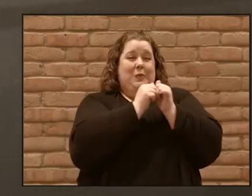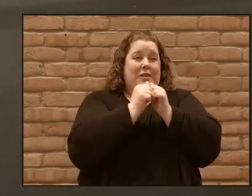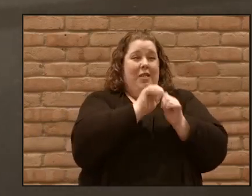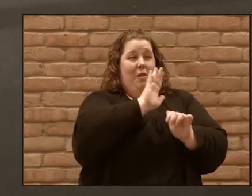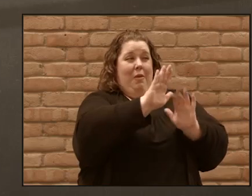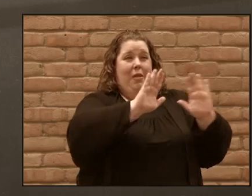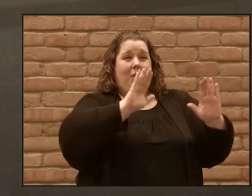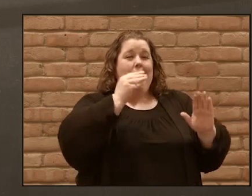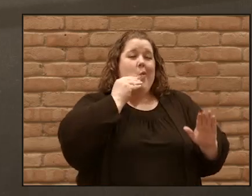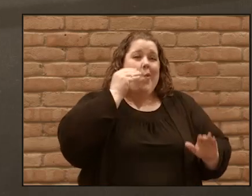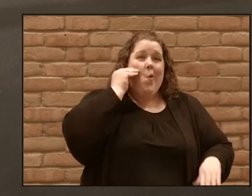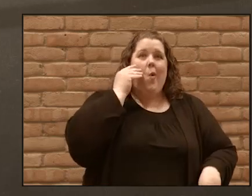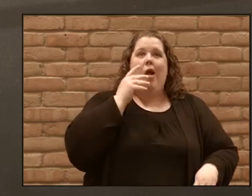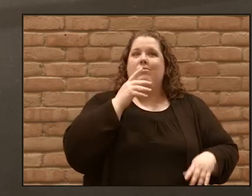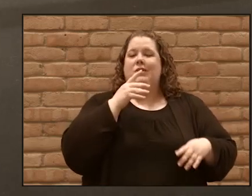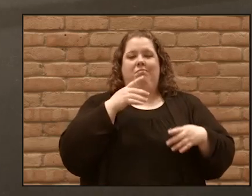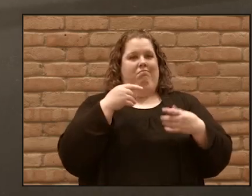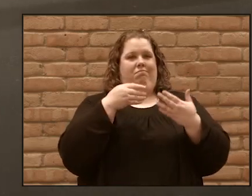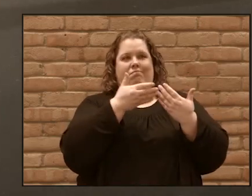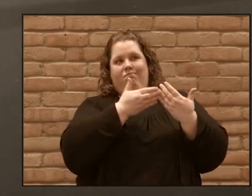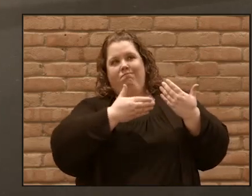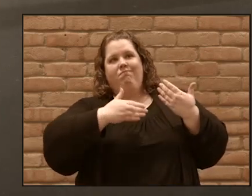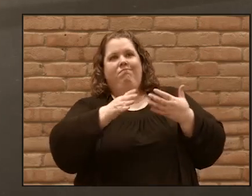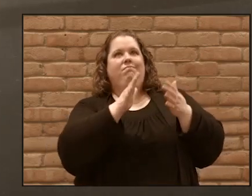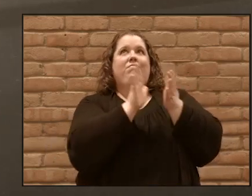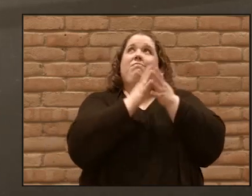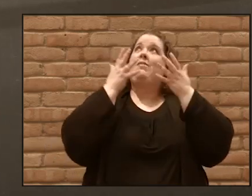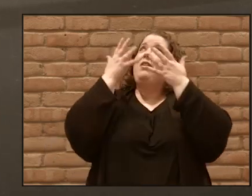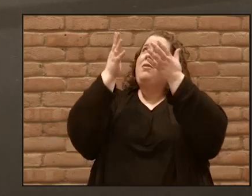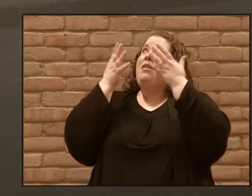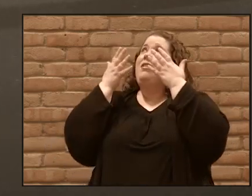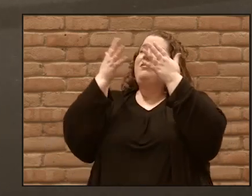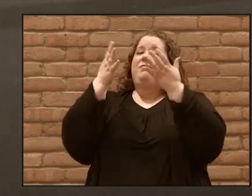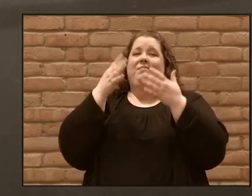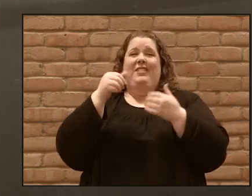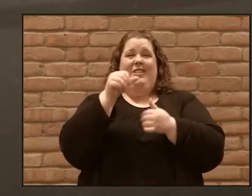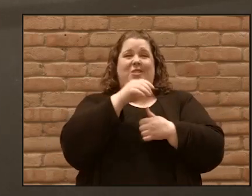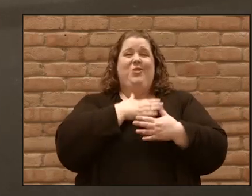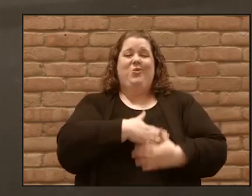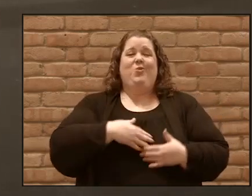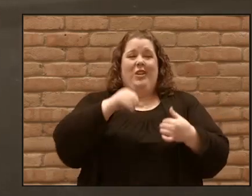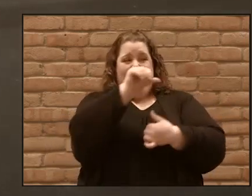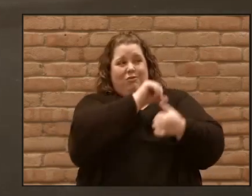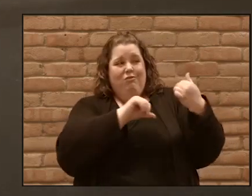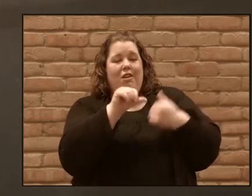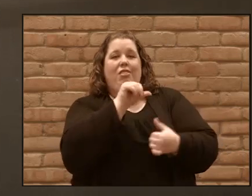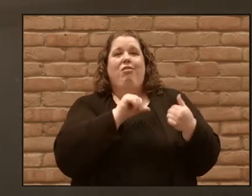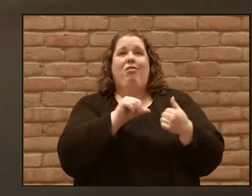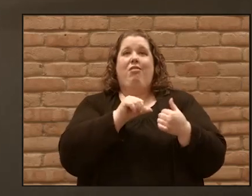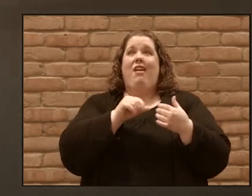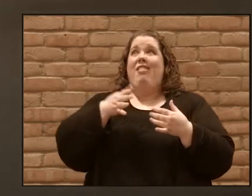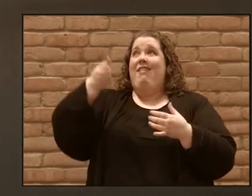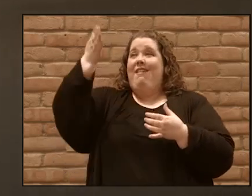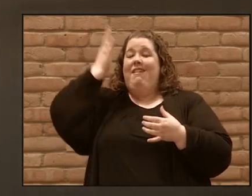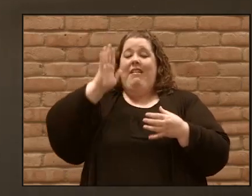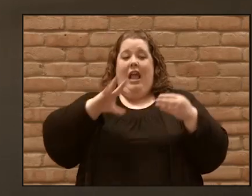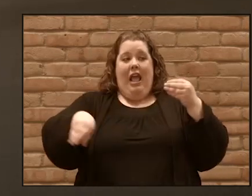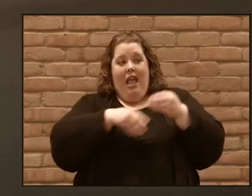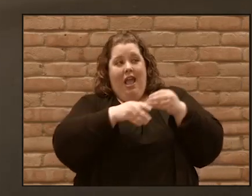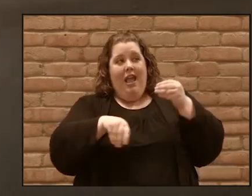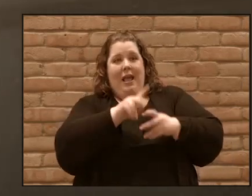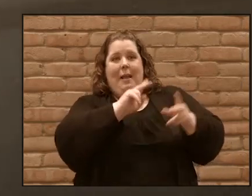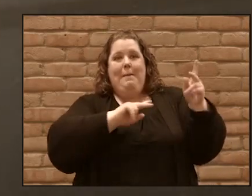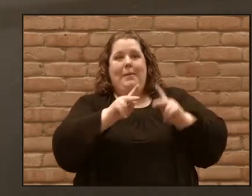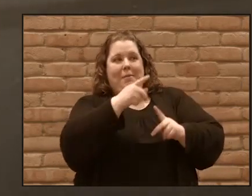and enjoying the goodwill of the people. And each day the Lord added to their fellowship those who were being saved.